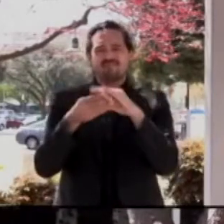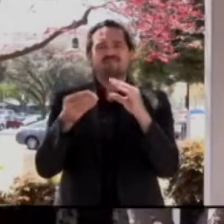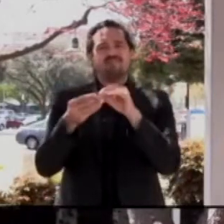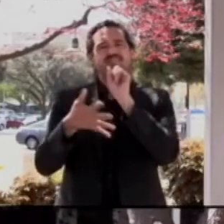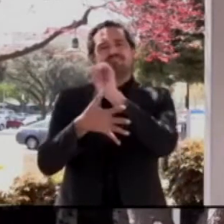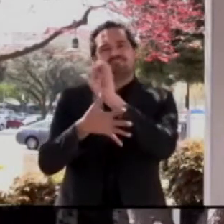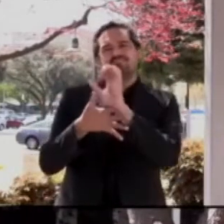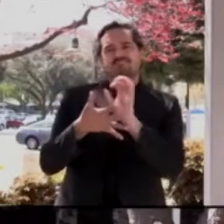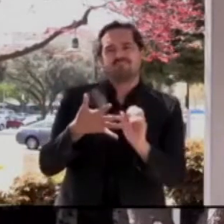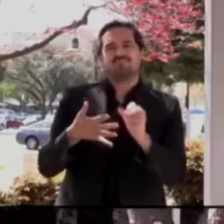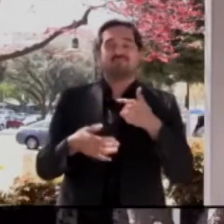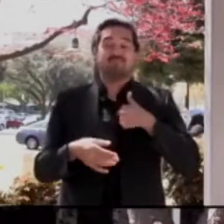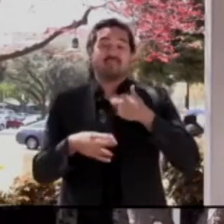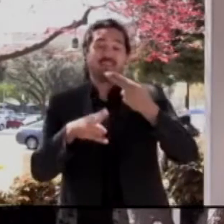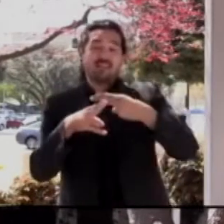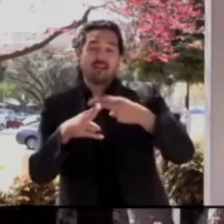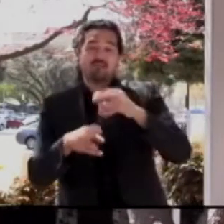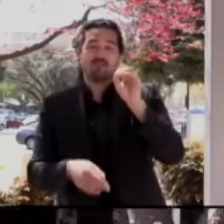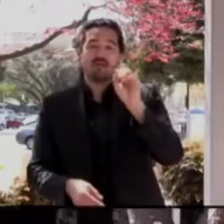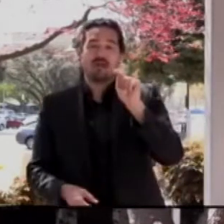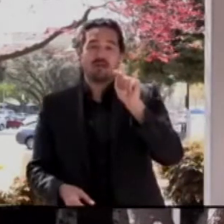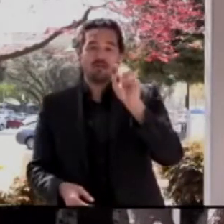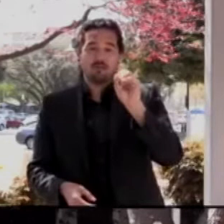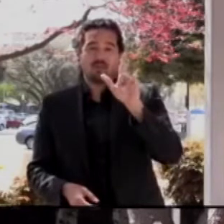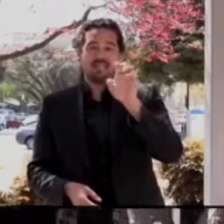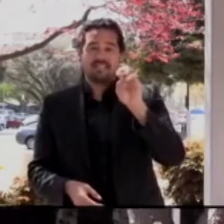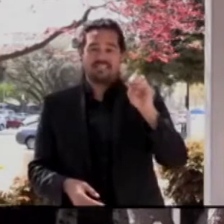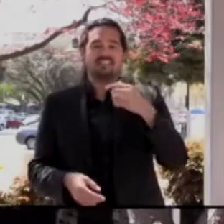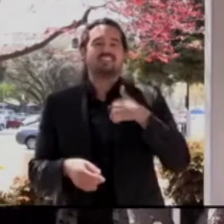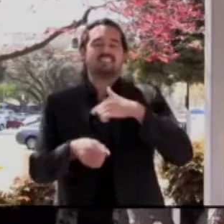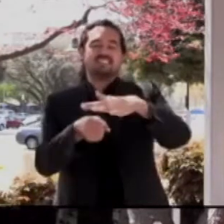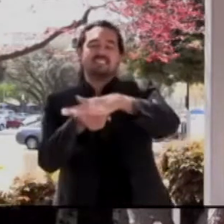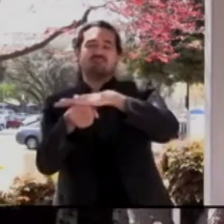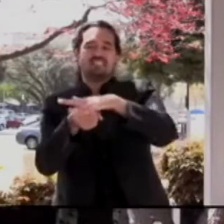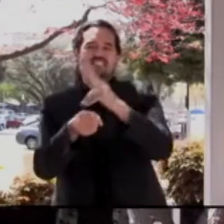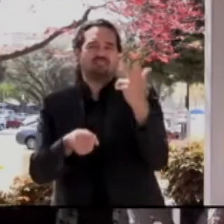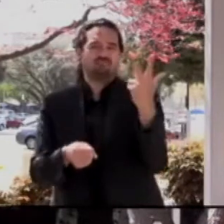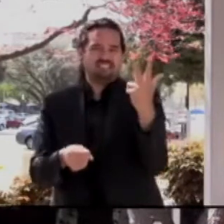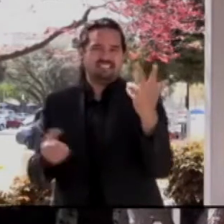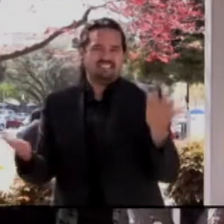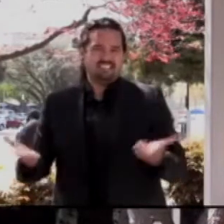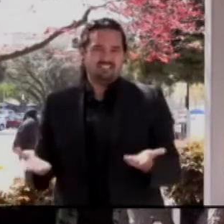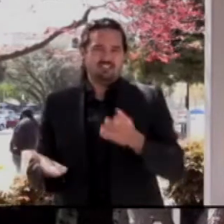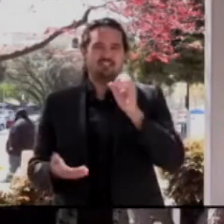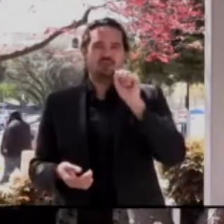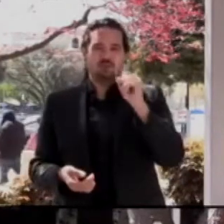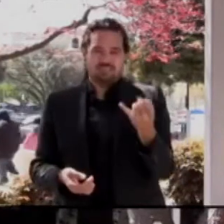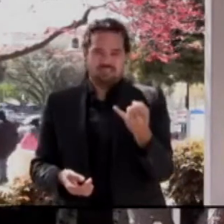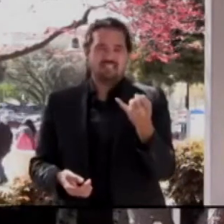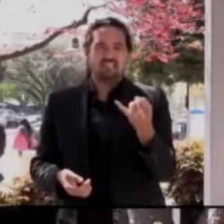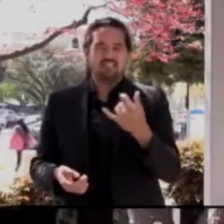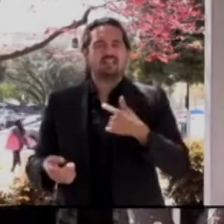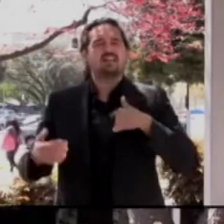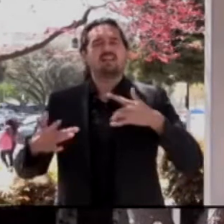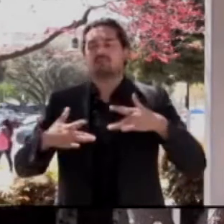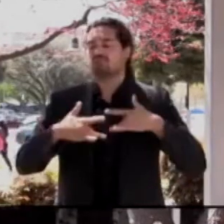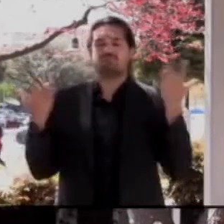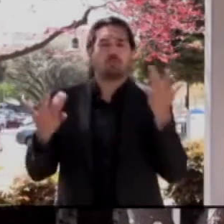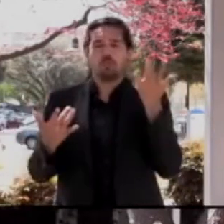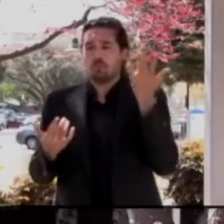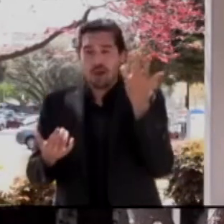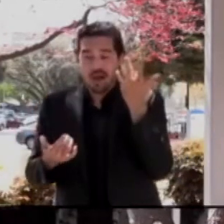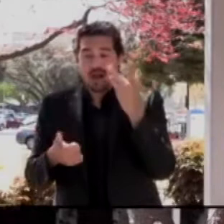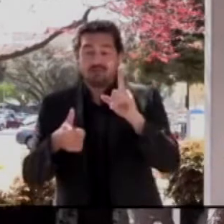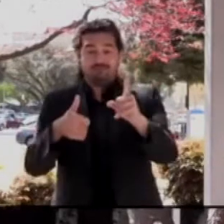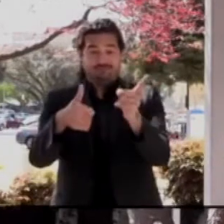representing District 3. Why I say today is a really exciting day is as follows. Number one, we have just announced that